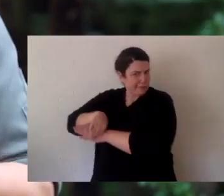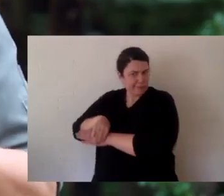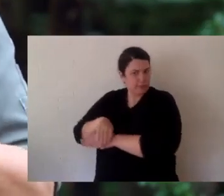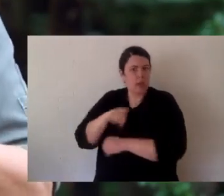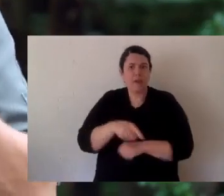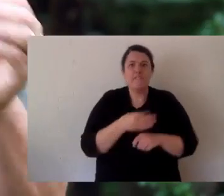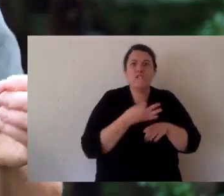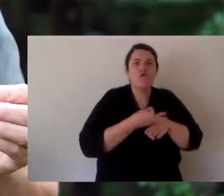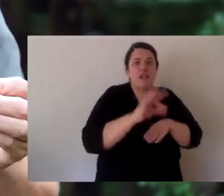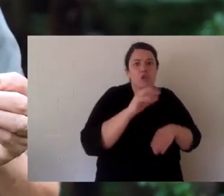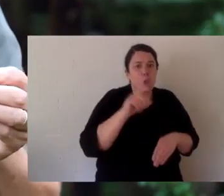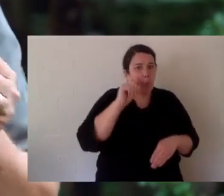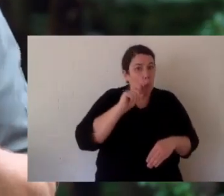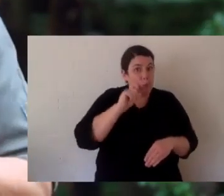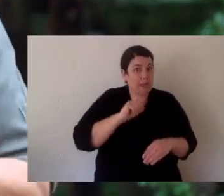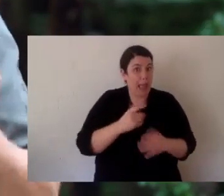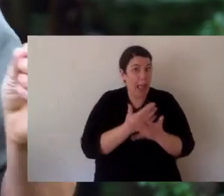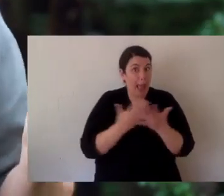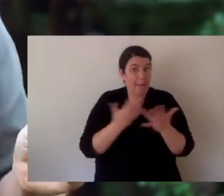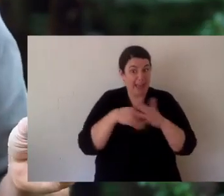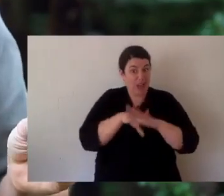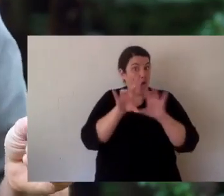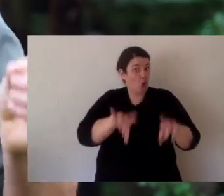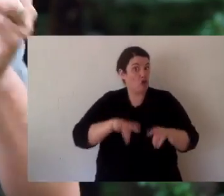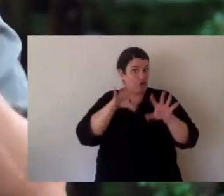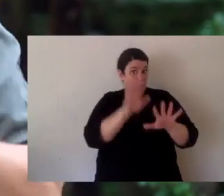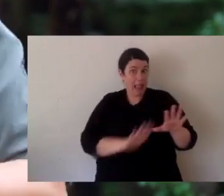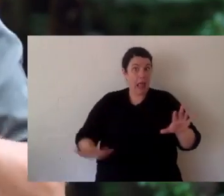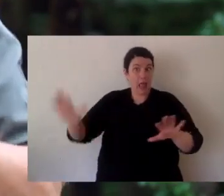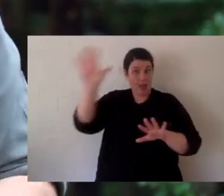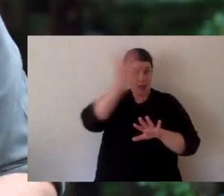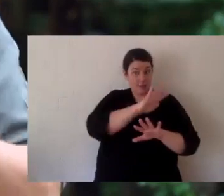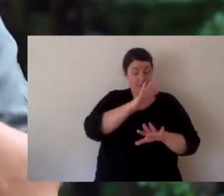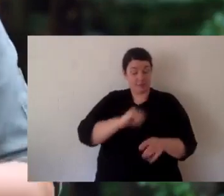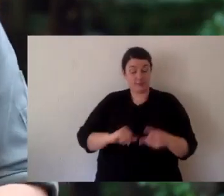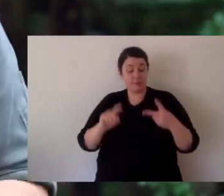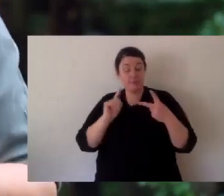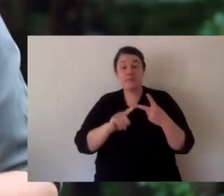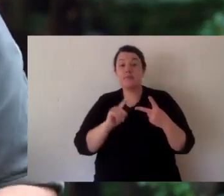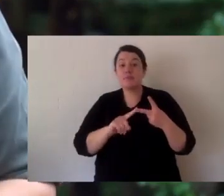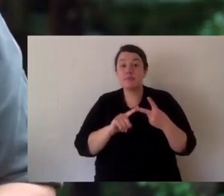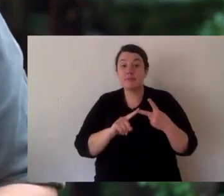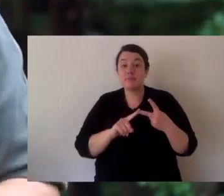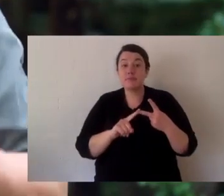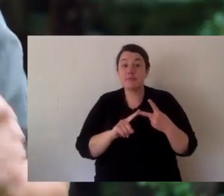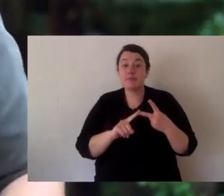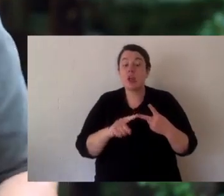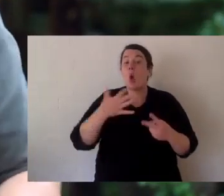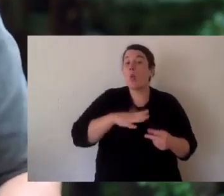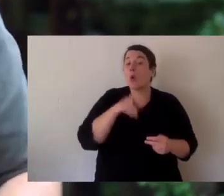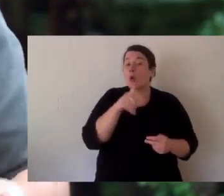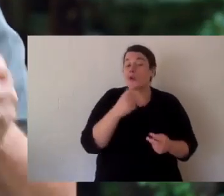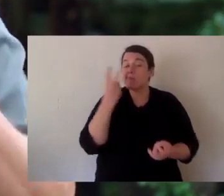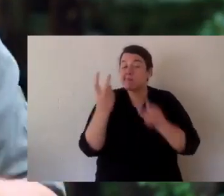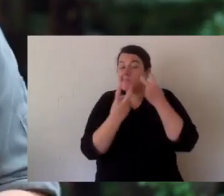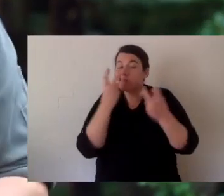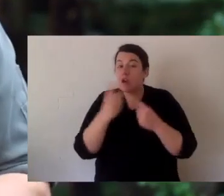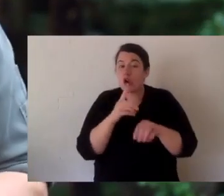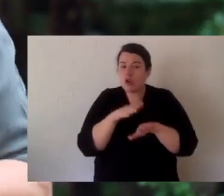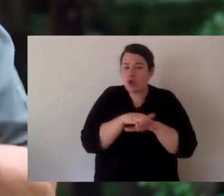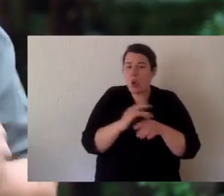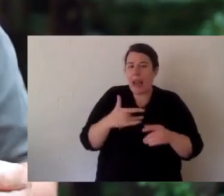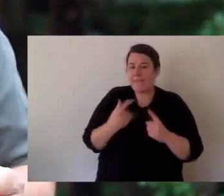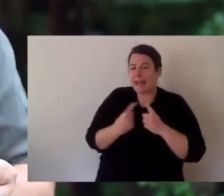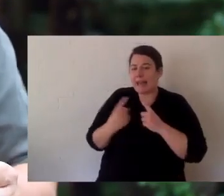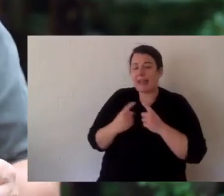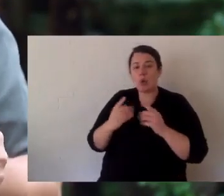I said freshwater. I'm not talking about sea turtles. How many species of freshwater turtles are there in Australia? And the next